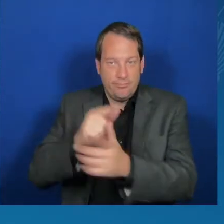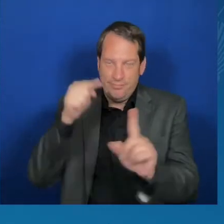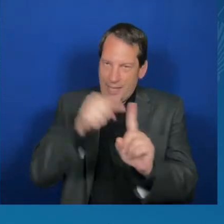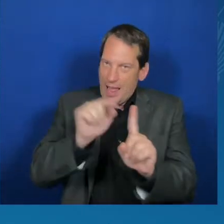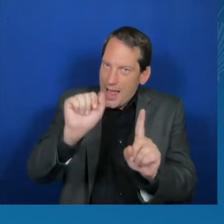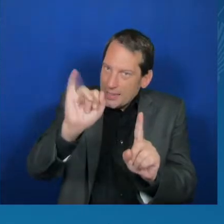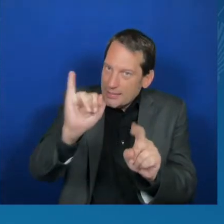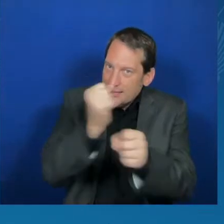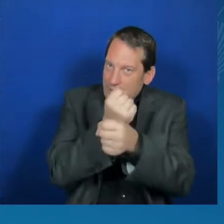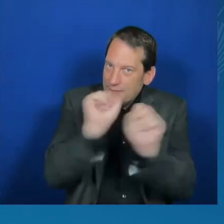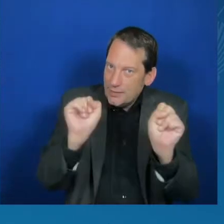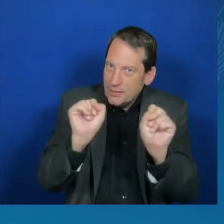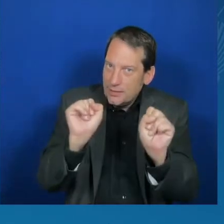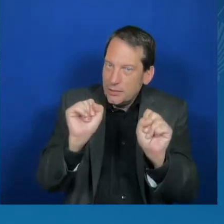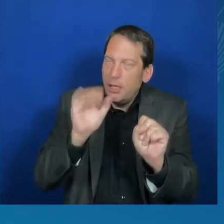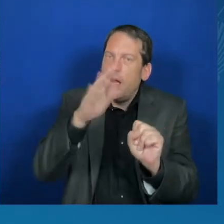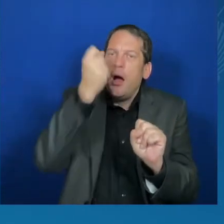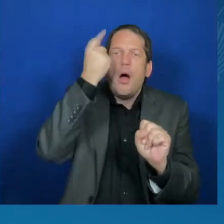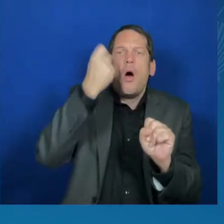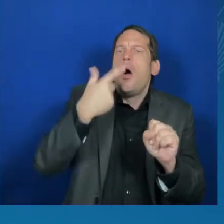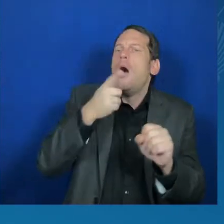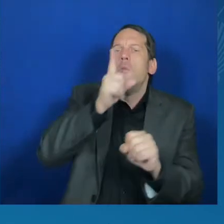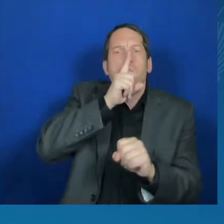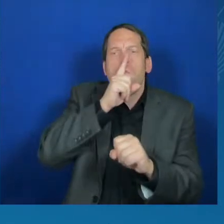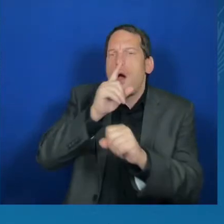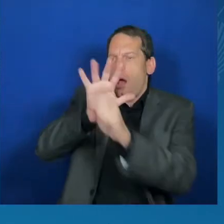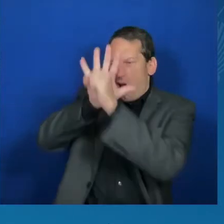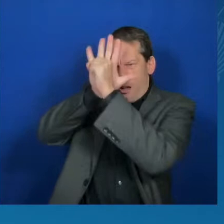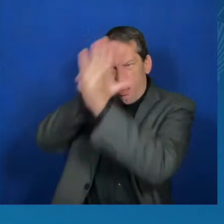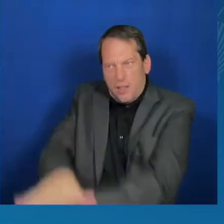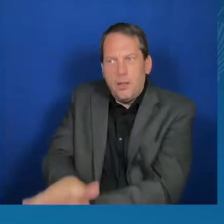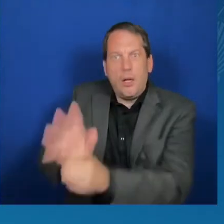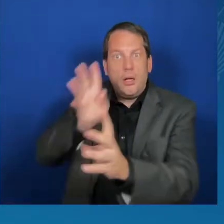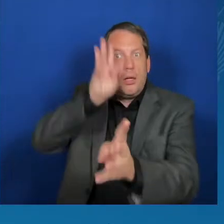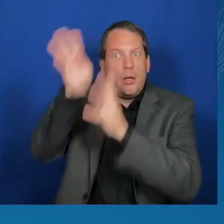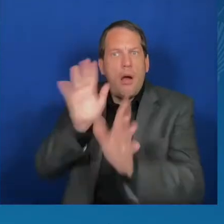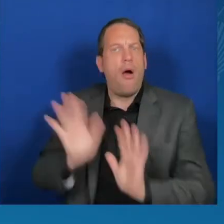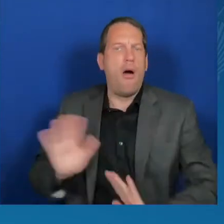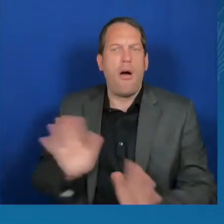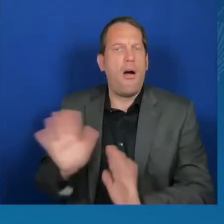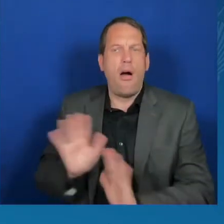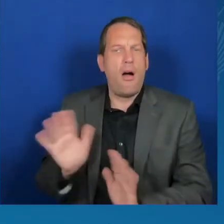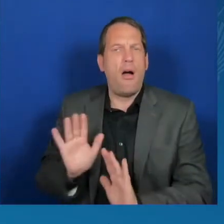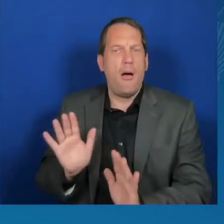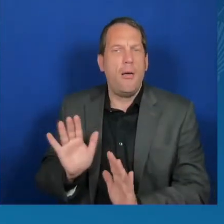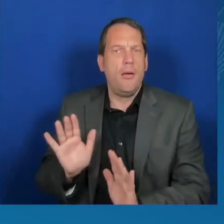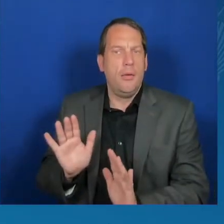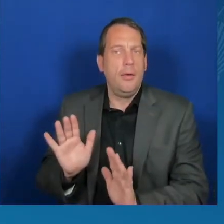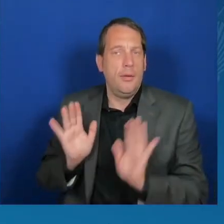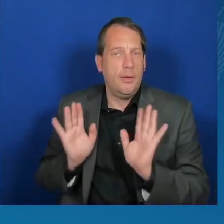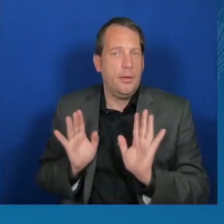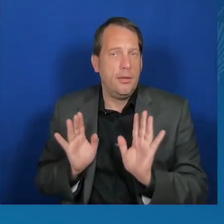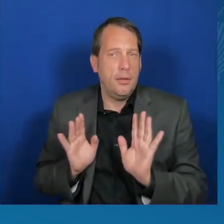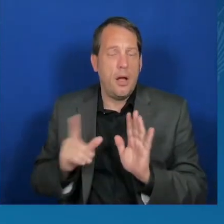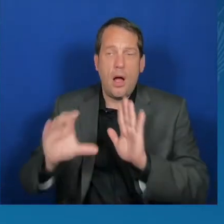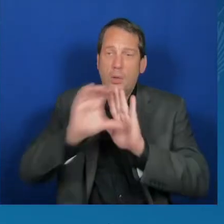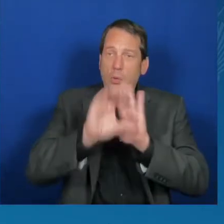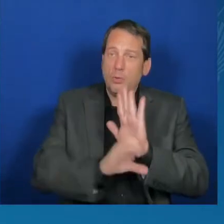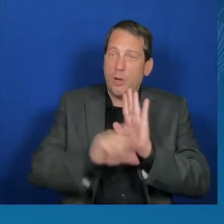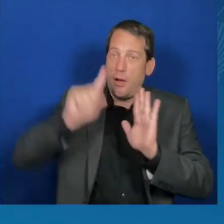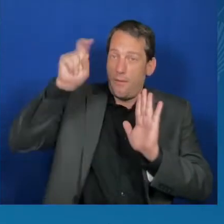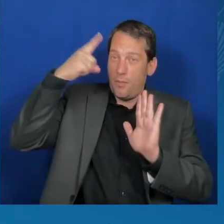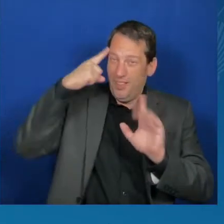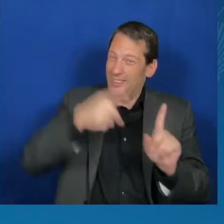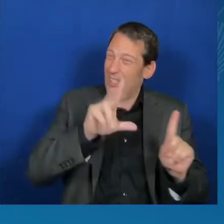In a constitutional government like the United States, the executive branch and the legislative branch should work together